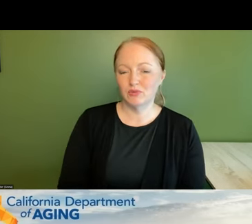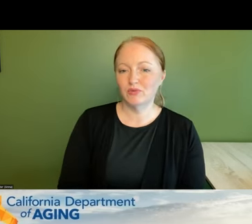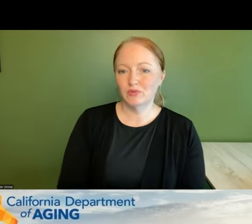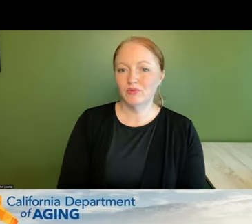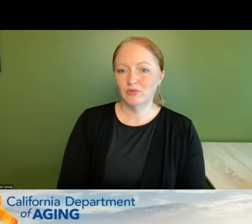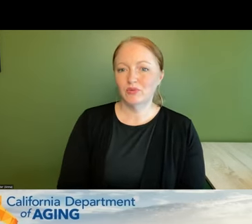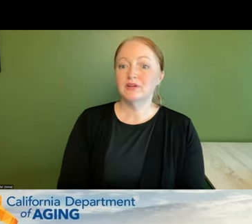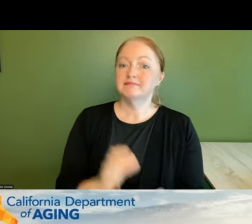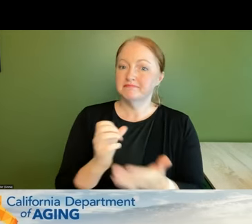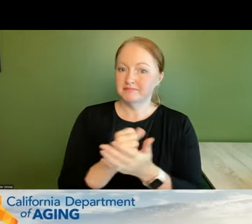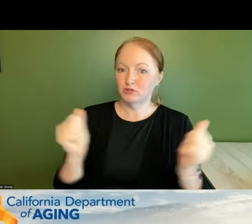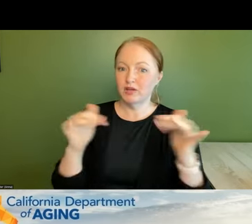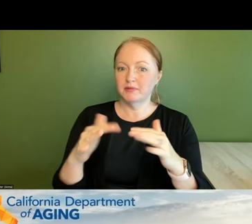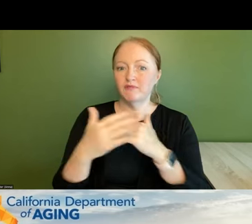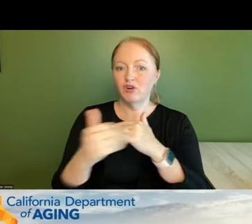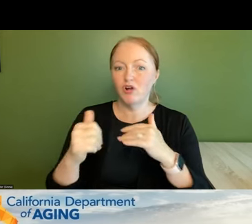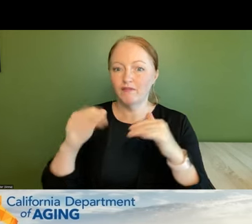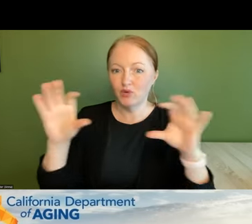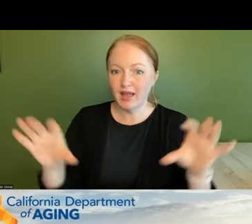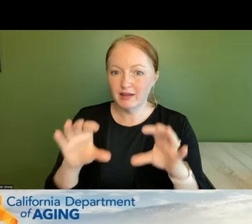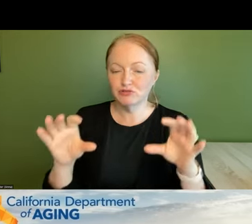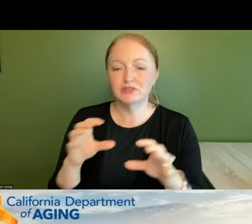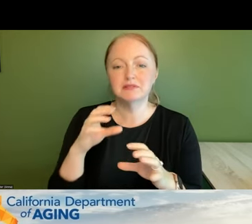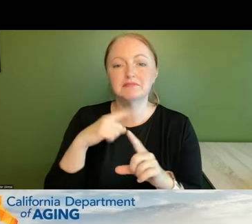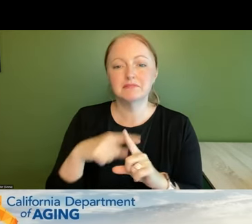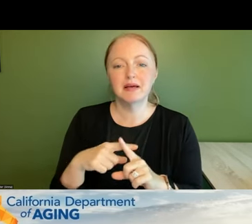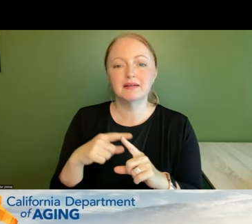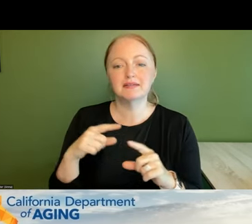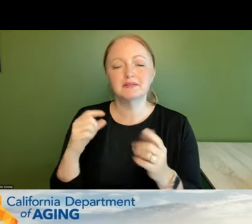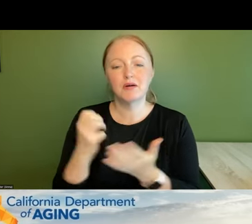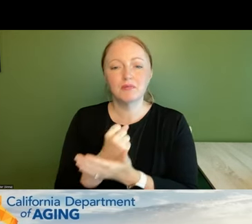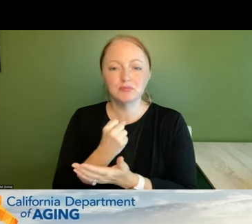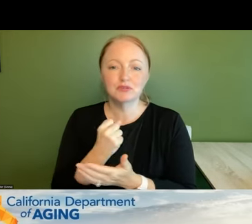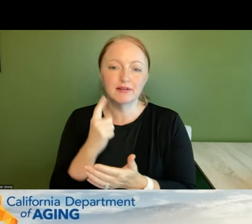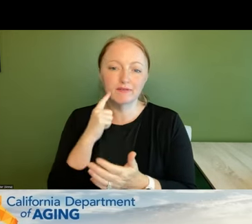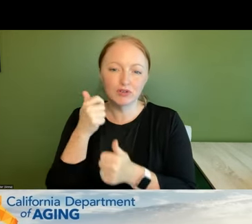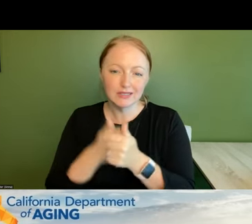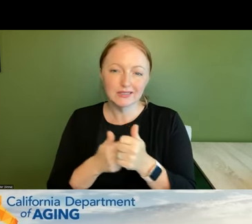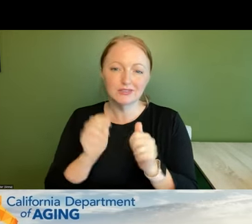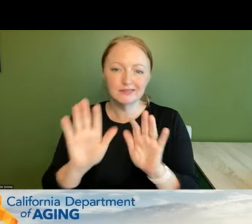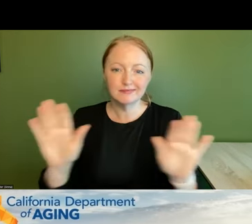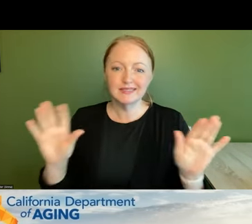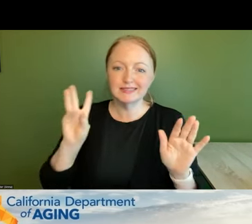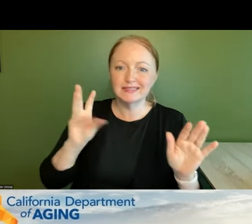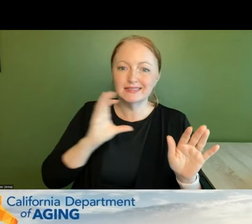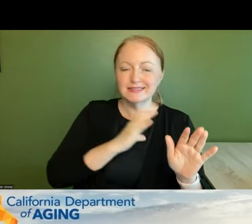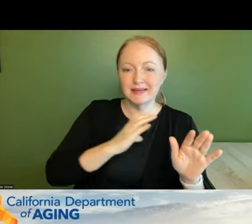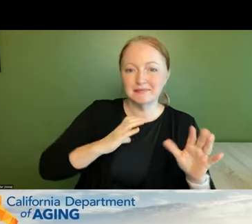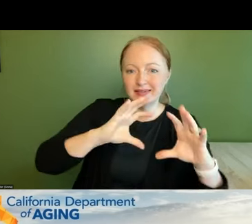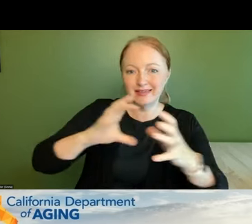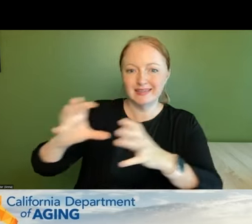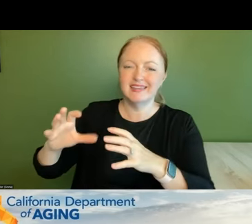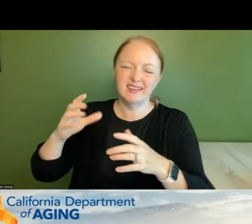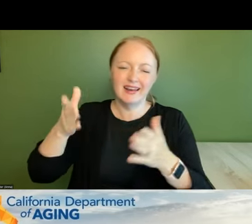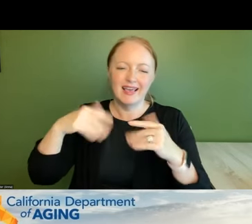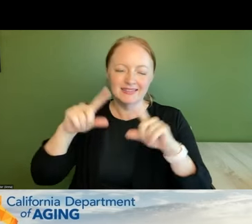time for us to come together to have a call for action but it's also um an opportunity for each of our six committees which are featured on the next